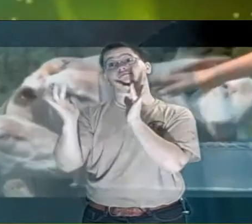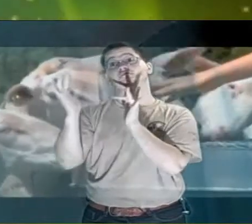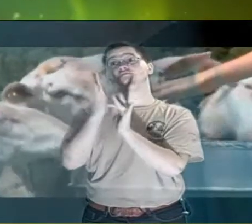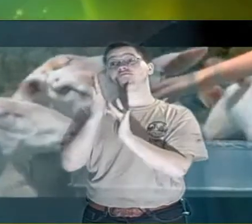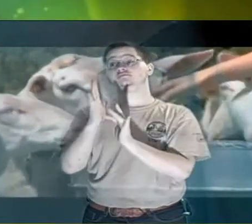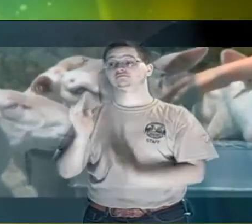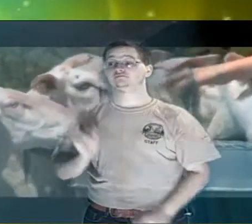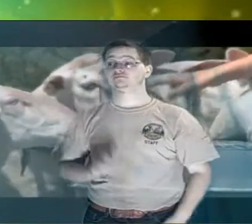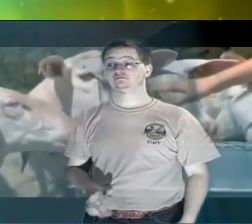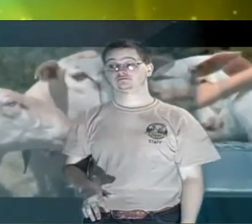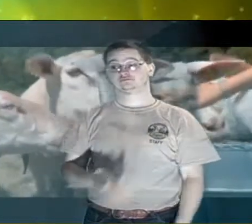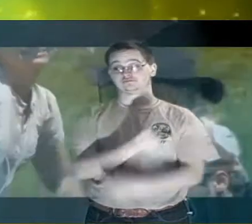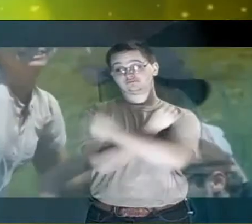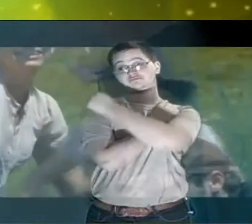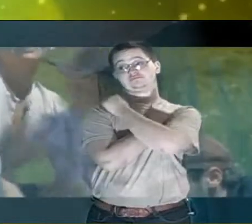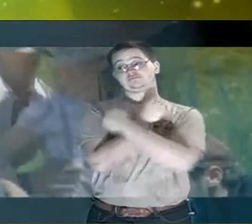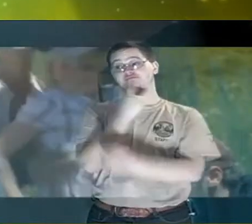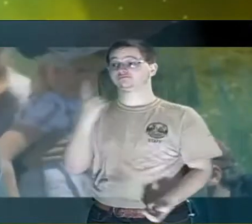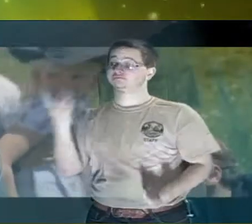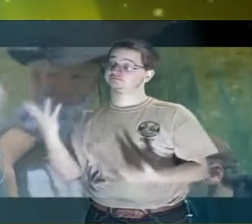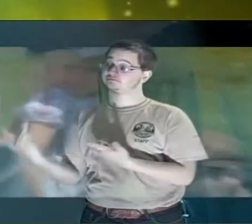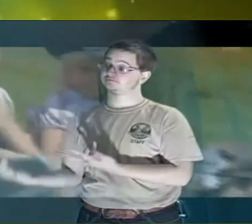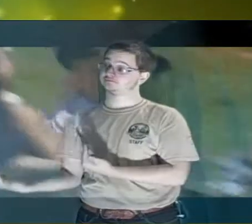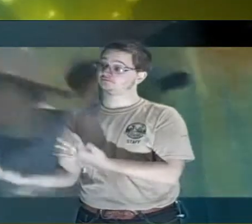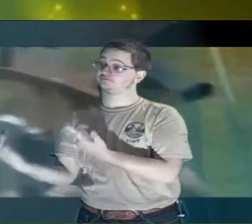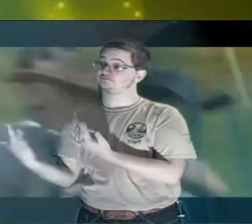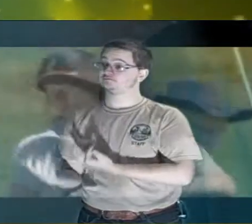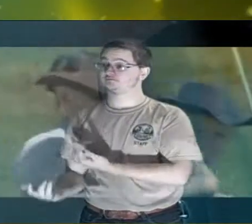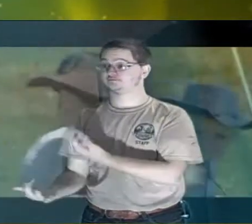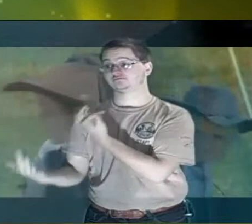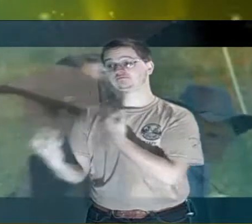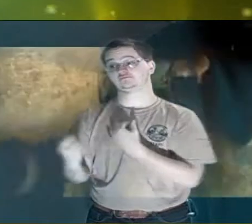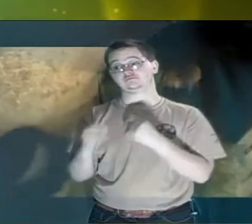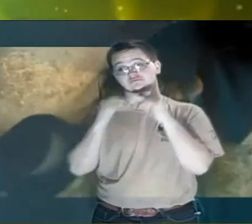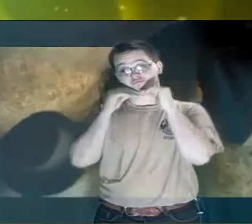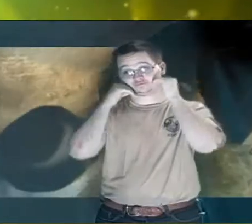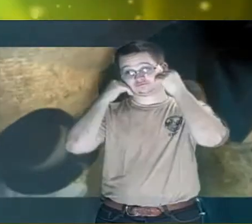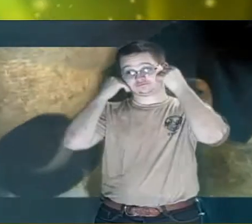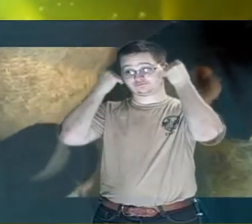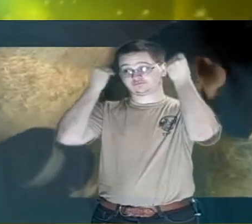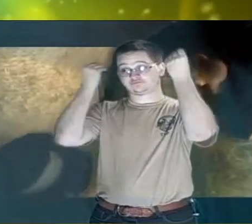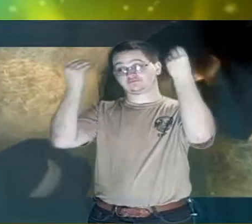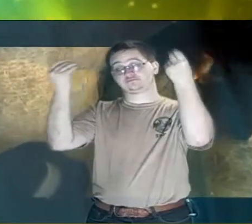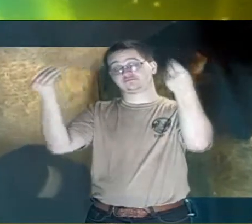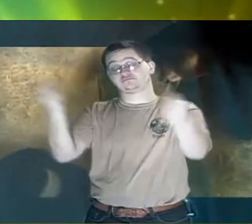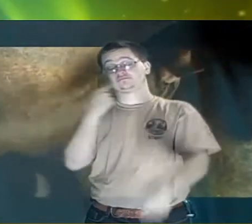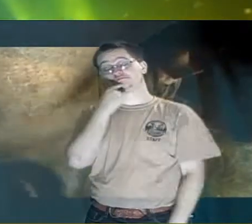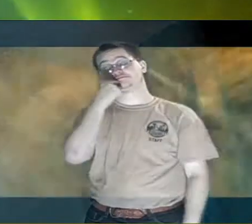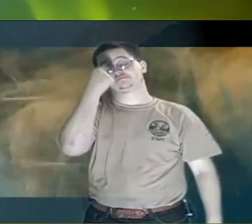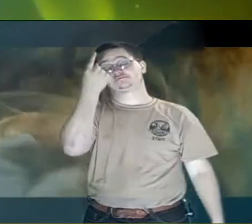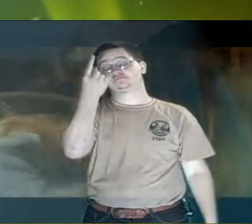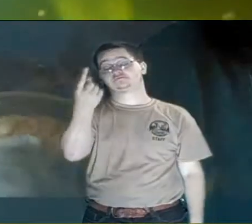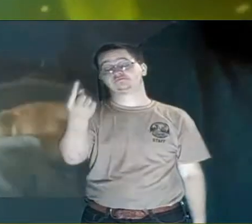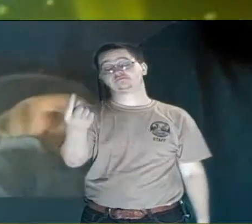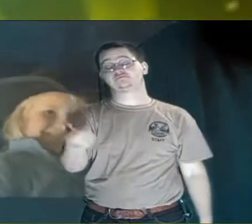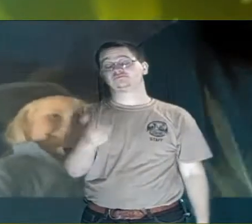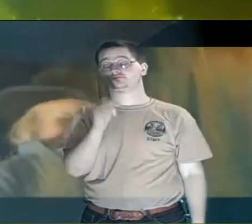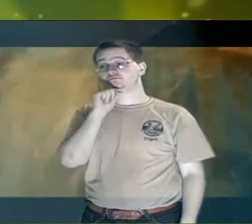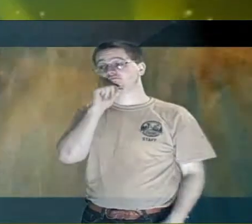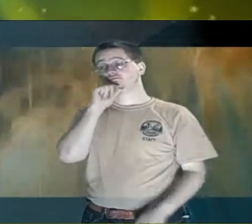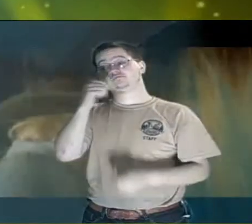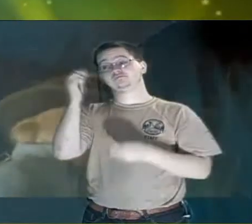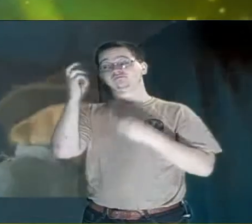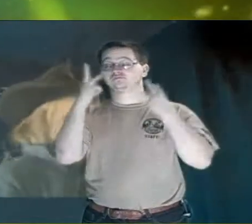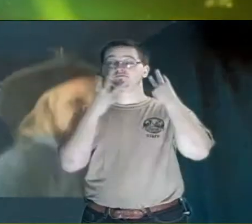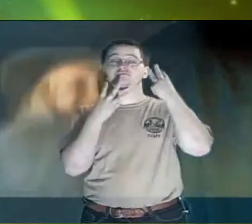walks with Jesus And her loved one's waiting And I know she's smiling Saying,